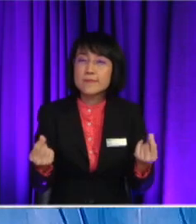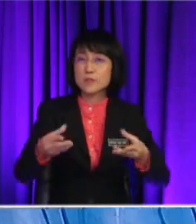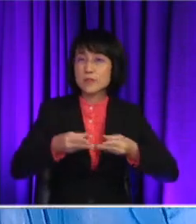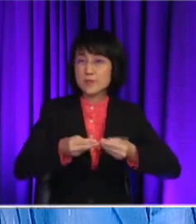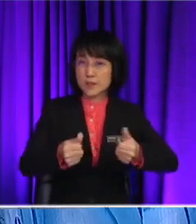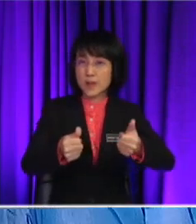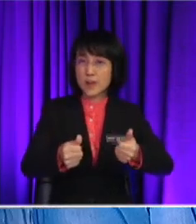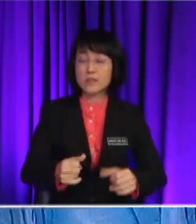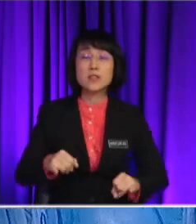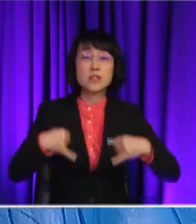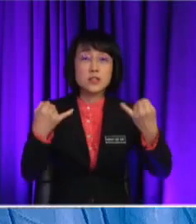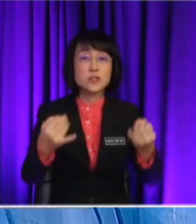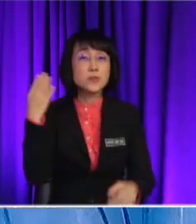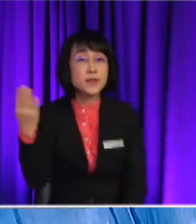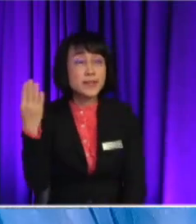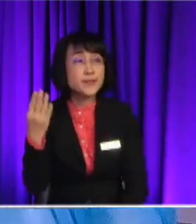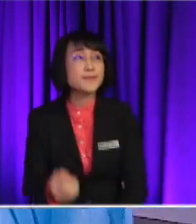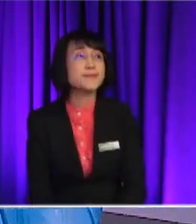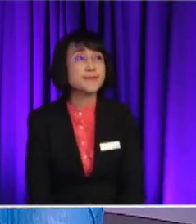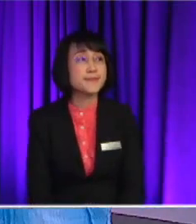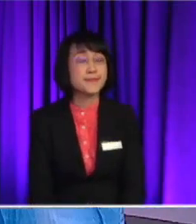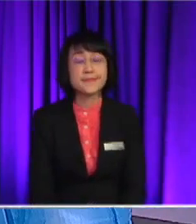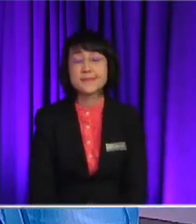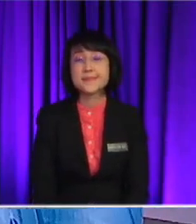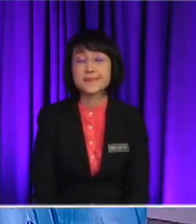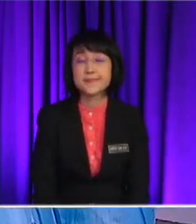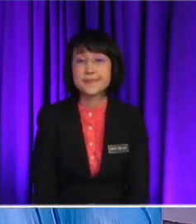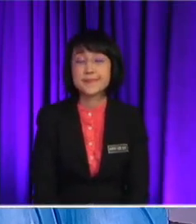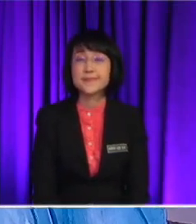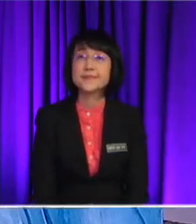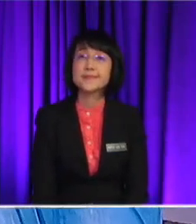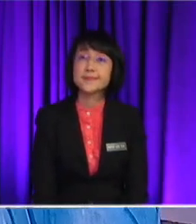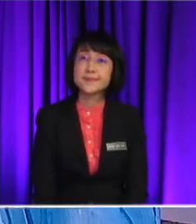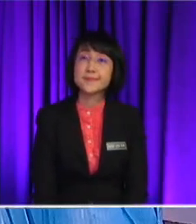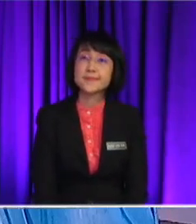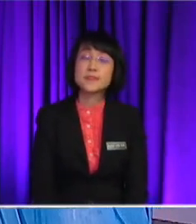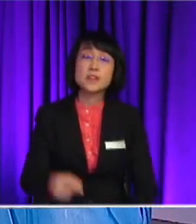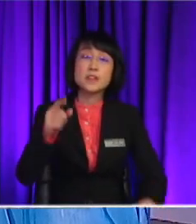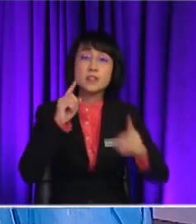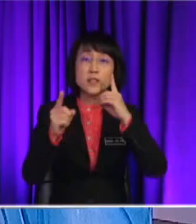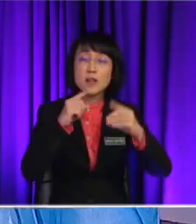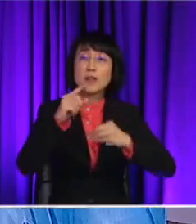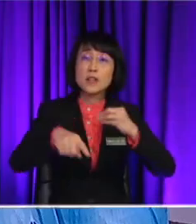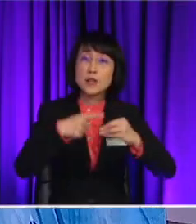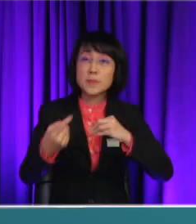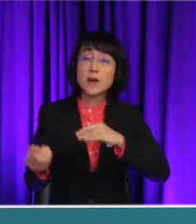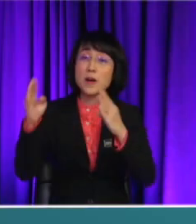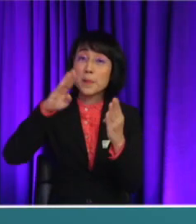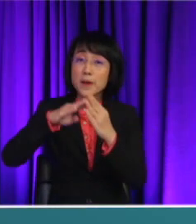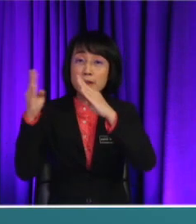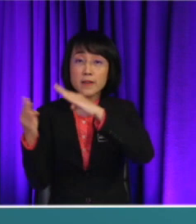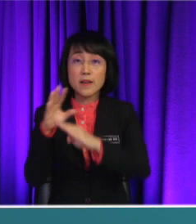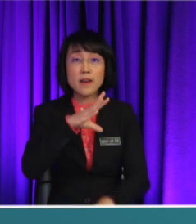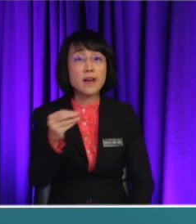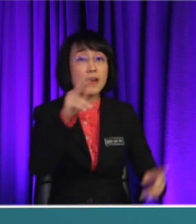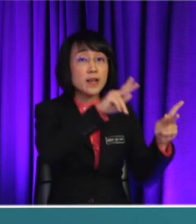So, this is our warm-up activity Like I said just now, the first part We are going to talk about urban and rural areas